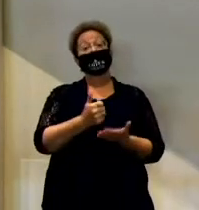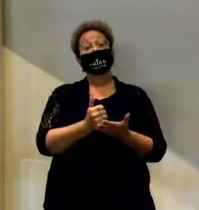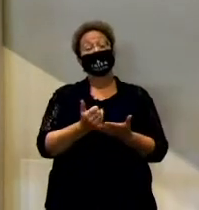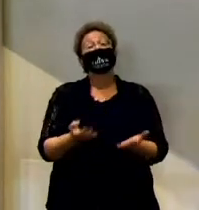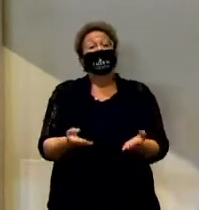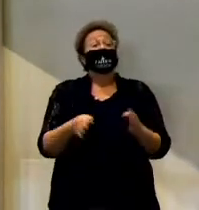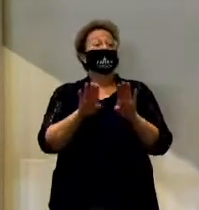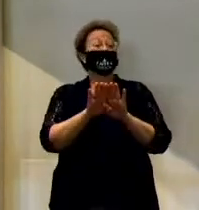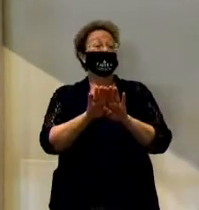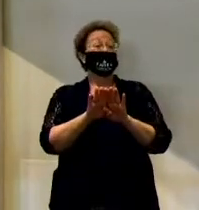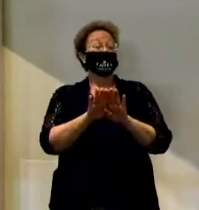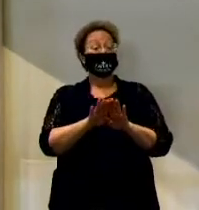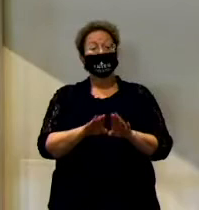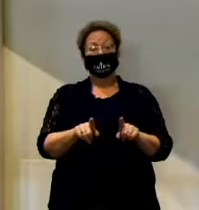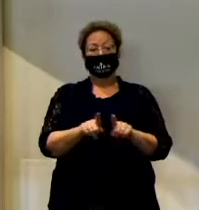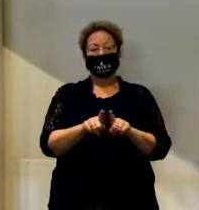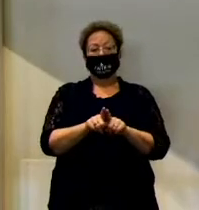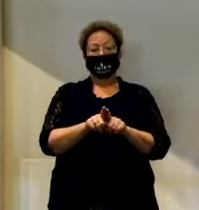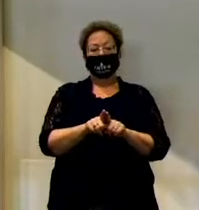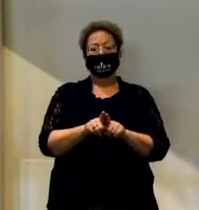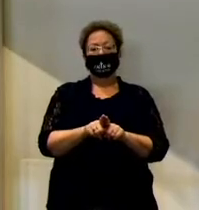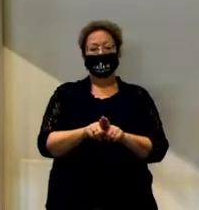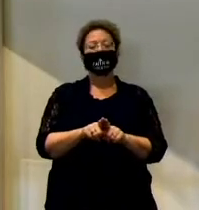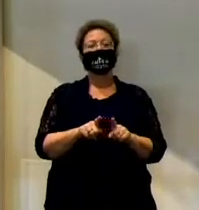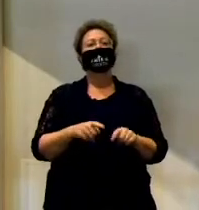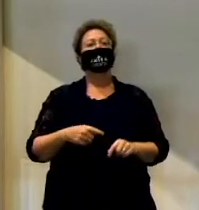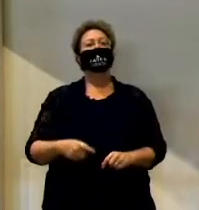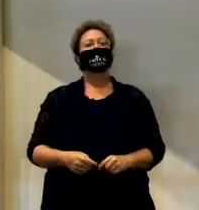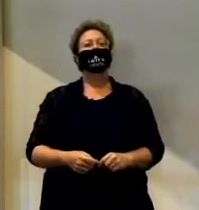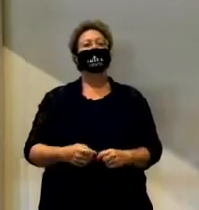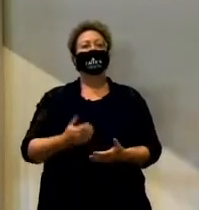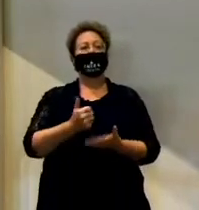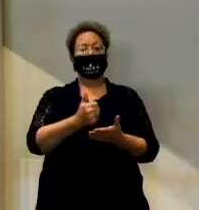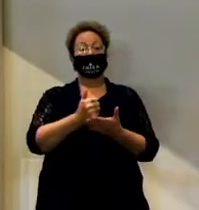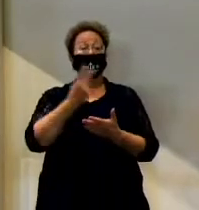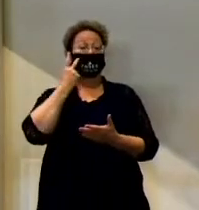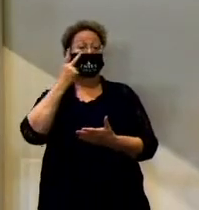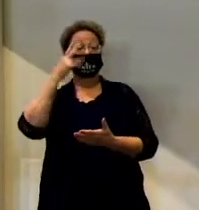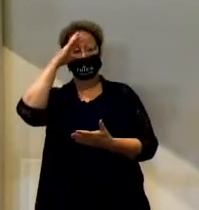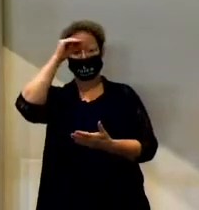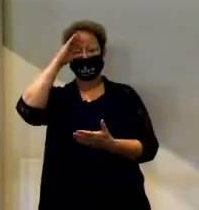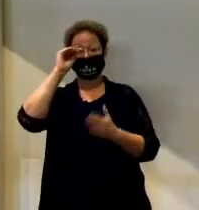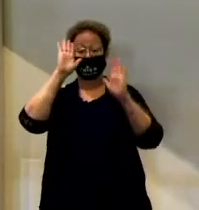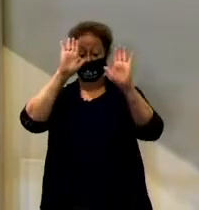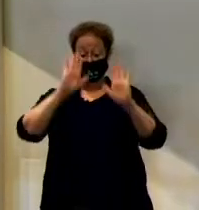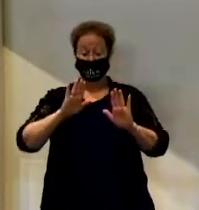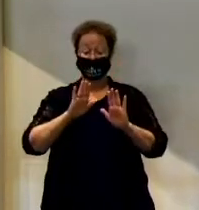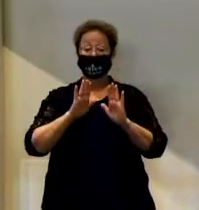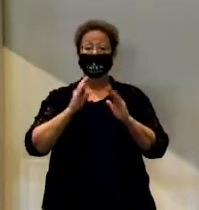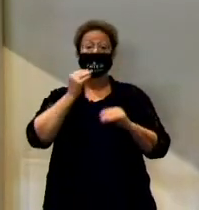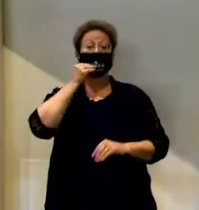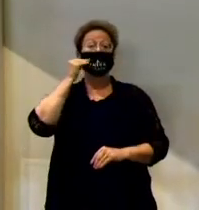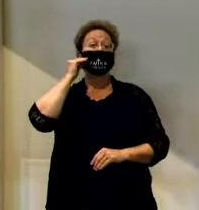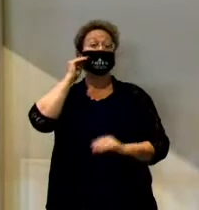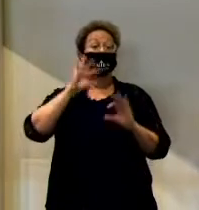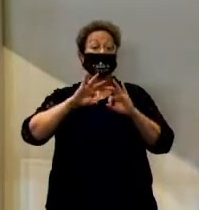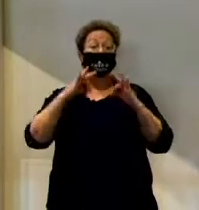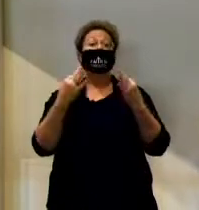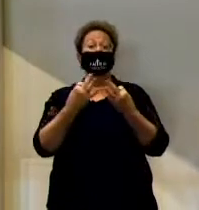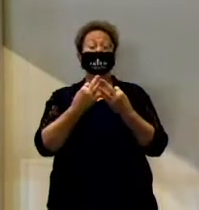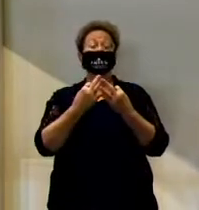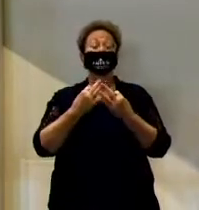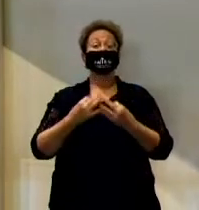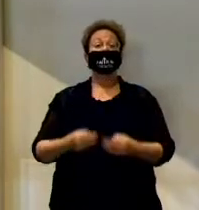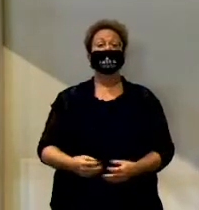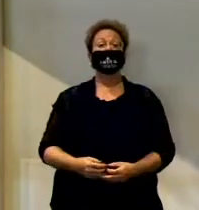closure for us, but it also gave us joy in seeing that these boys got a wonderful, wonderful family that they were adopted